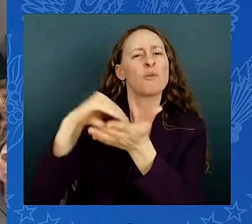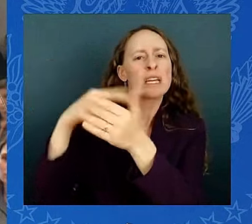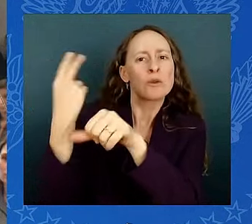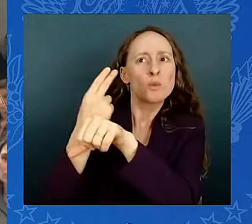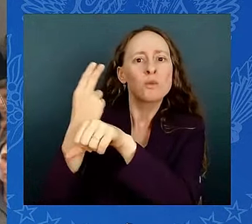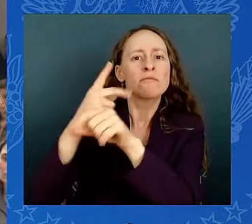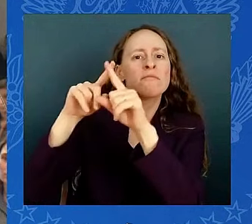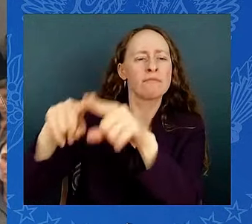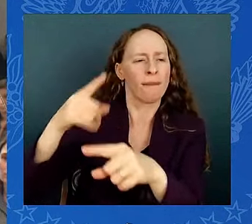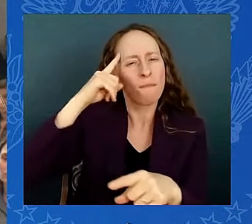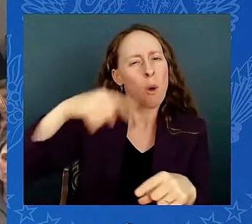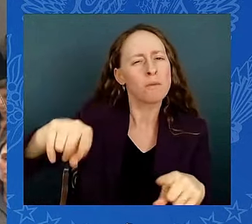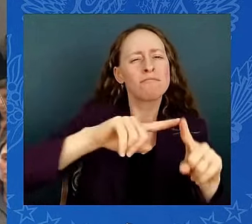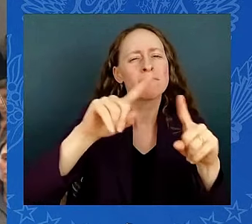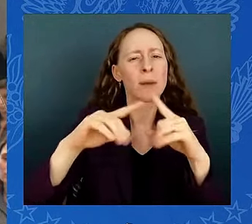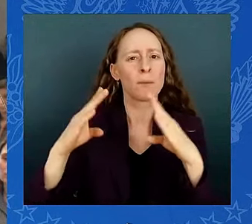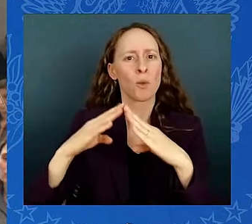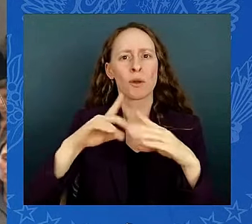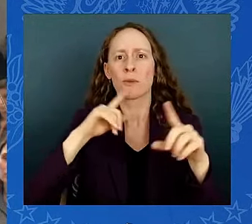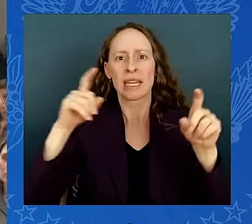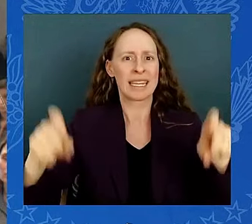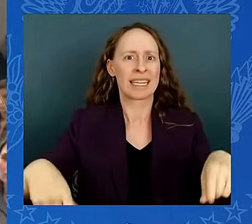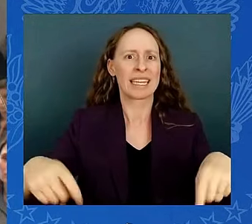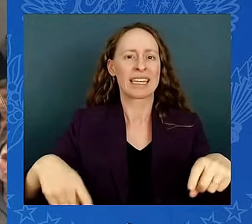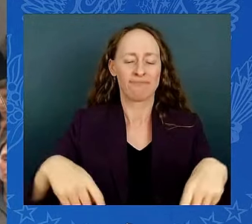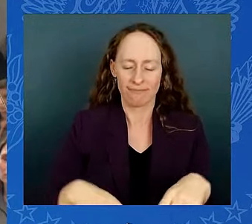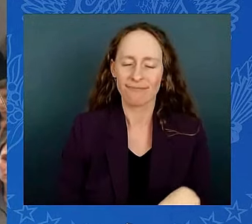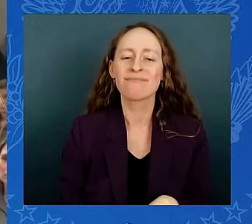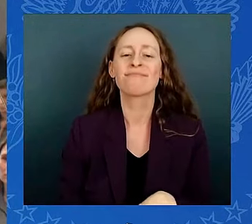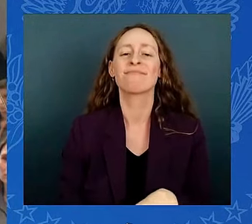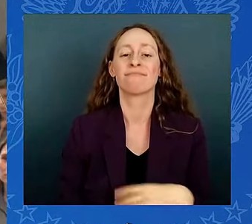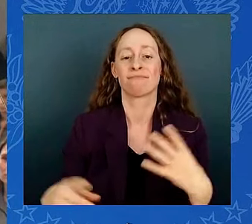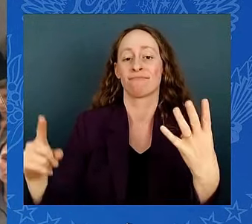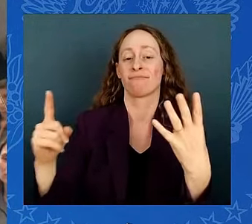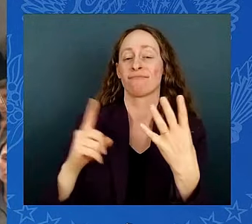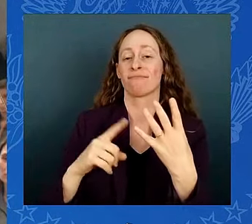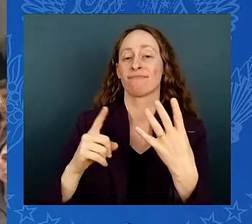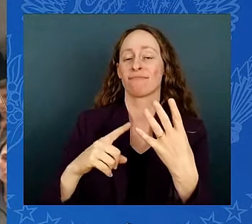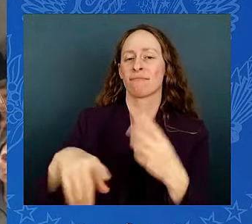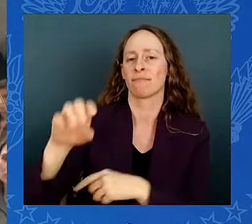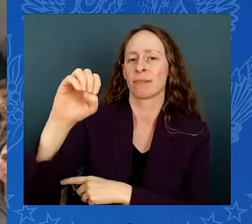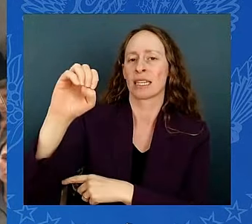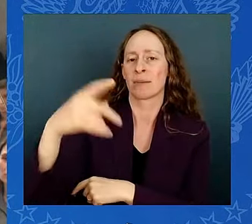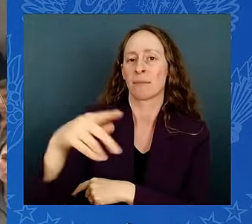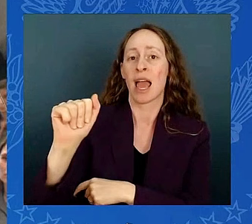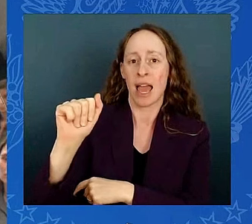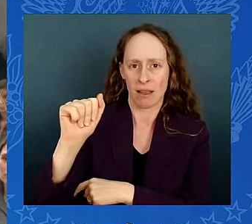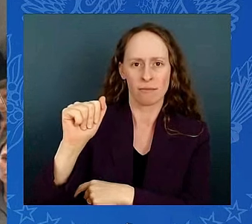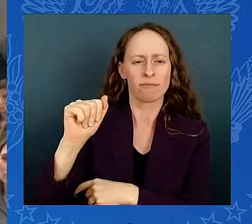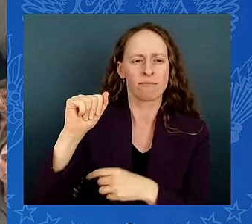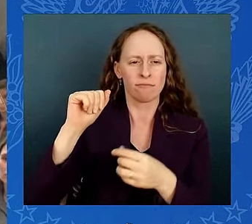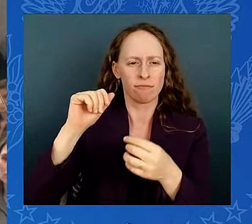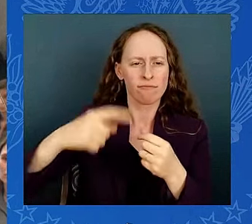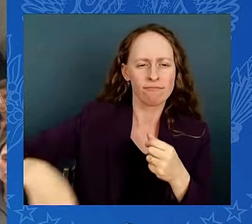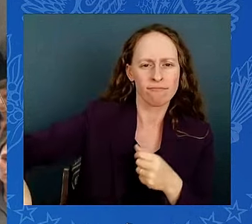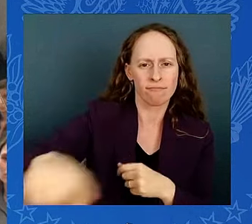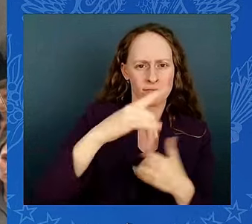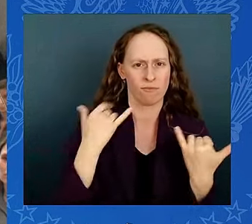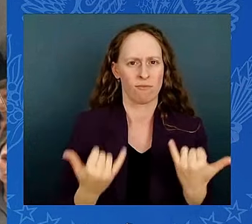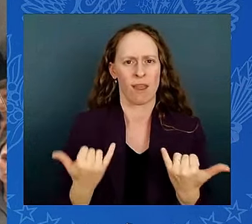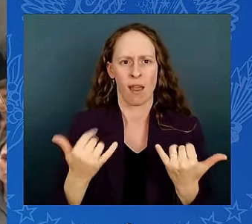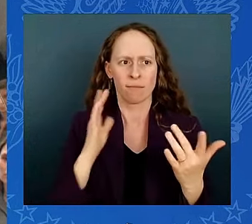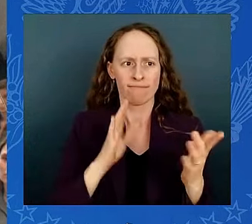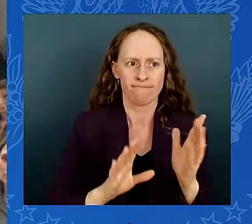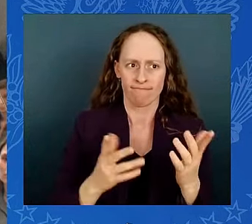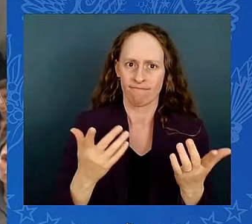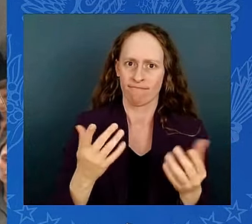of the American people and on our environment. This report will help us prepare better, respond faster, and save more lives.